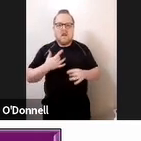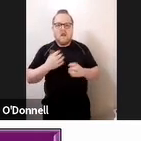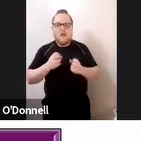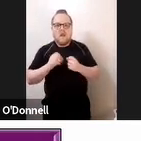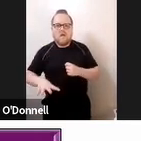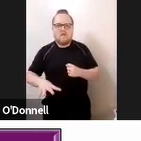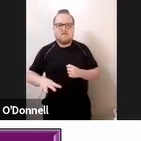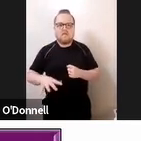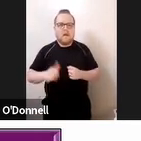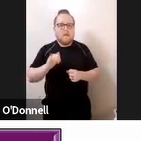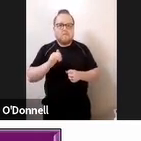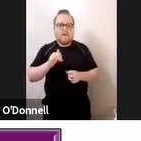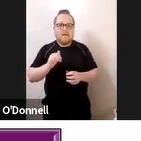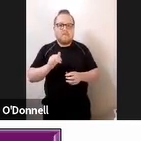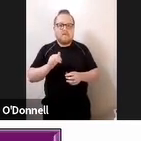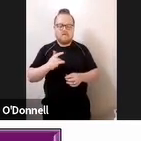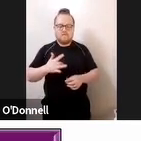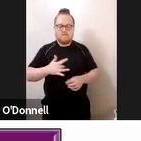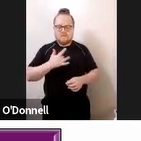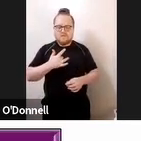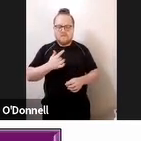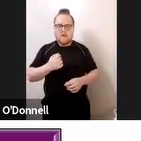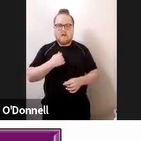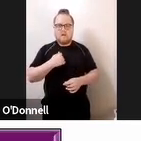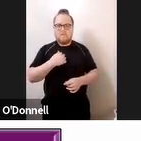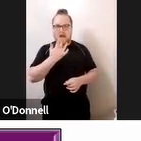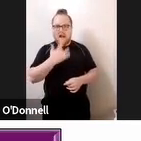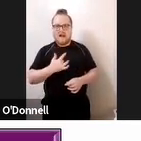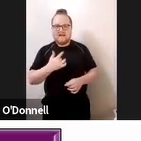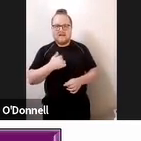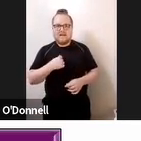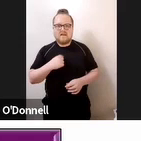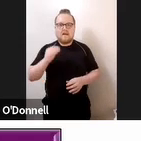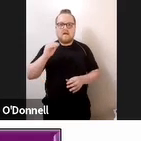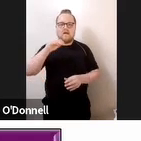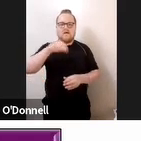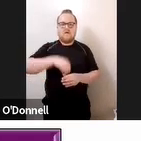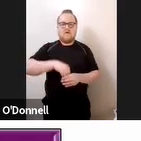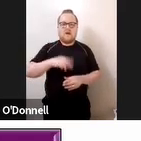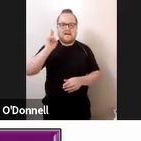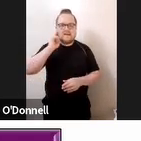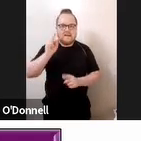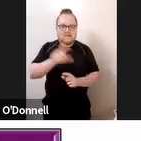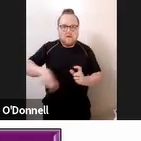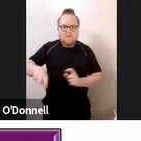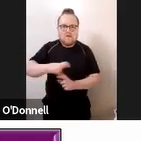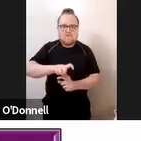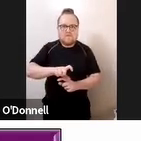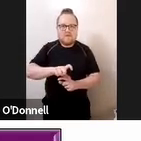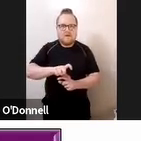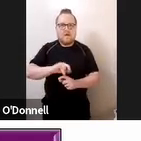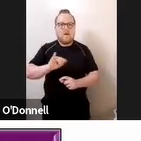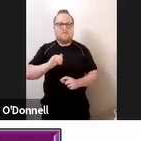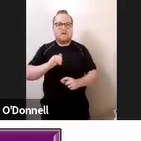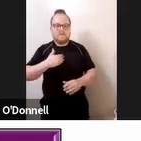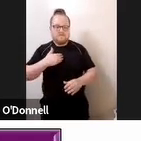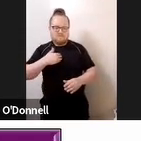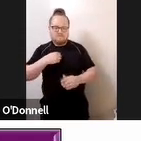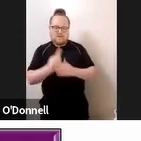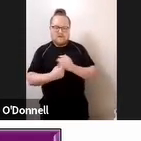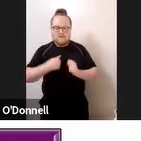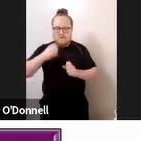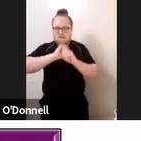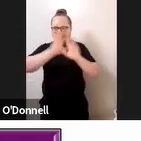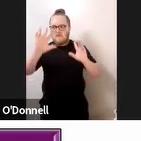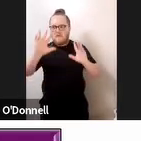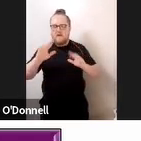identify as deaf with visual impairment or have hearing and vision difficulties of